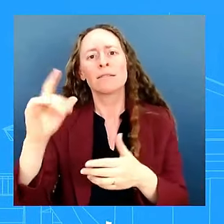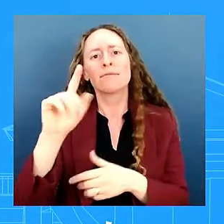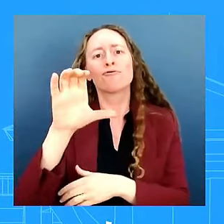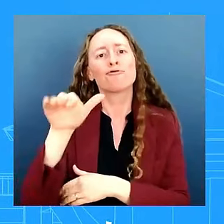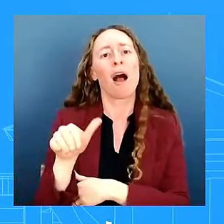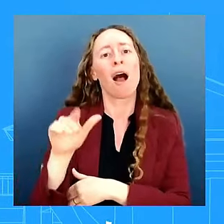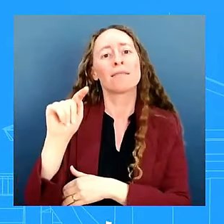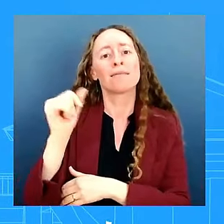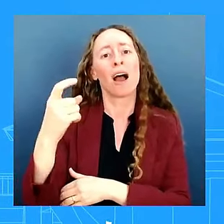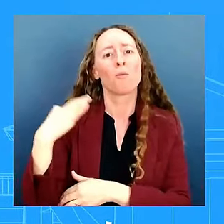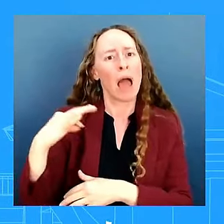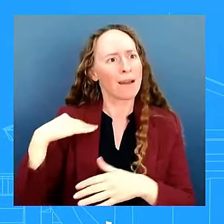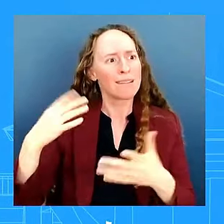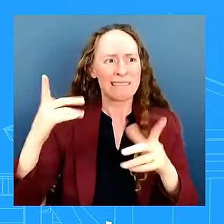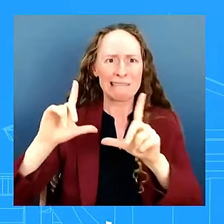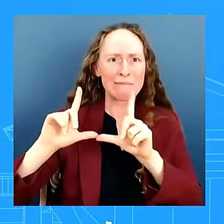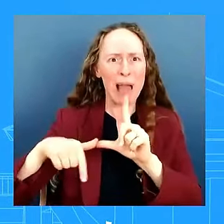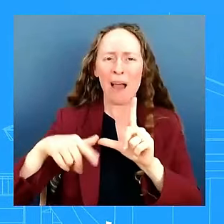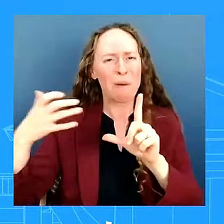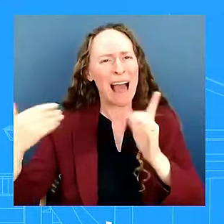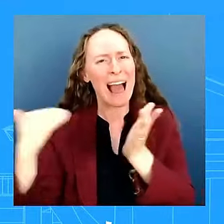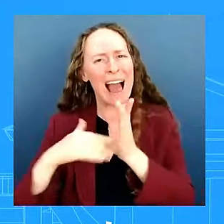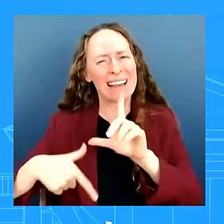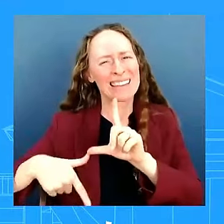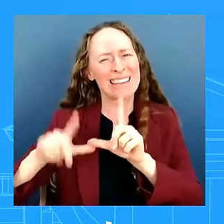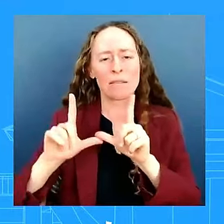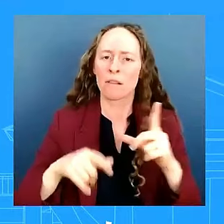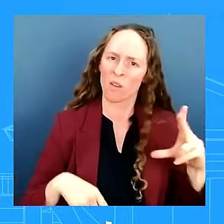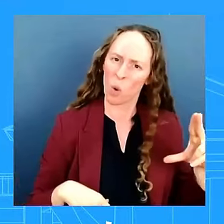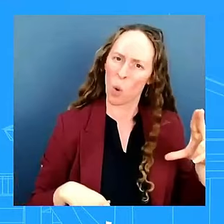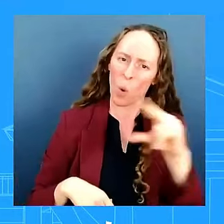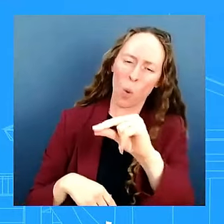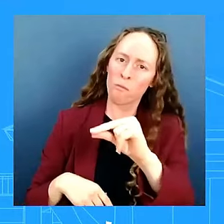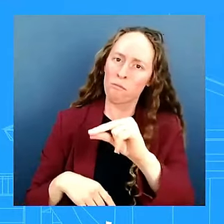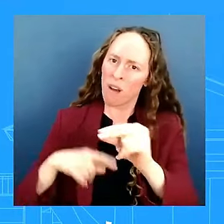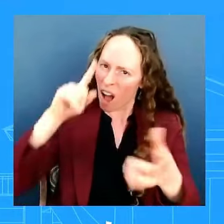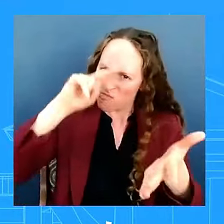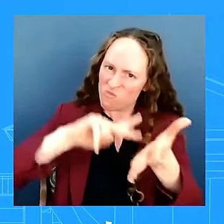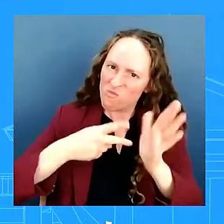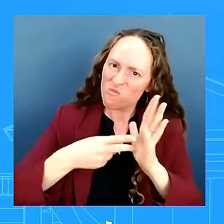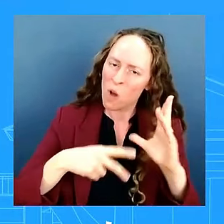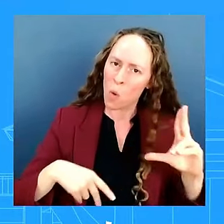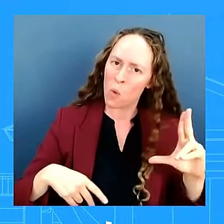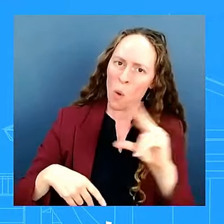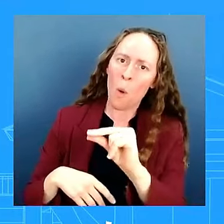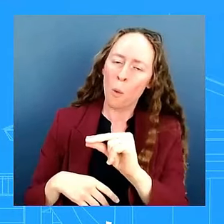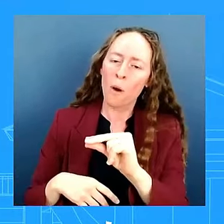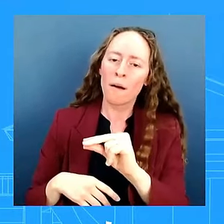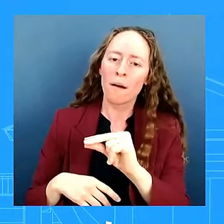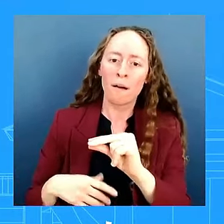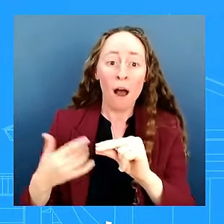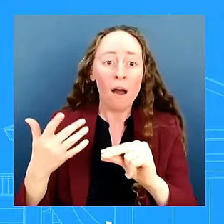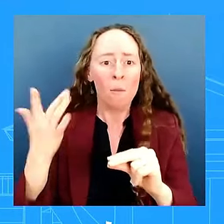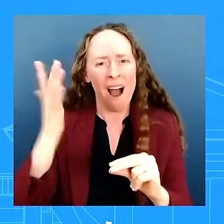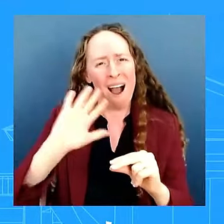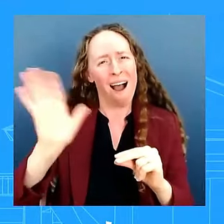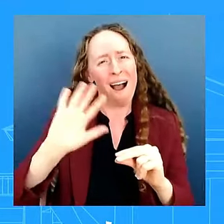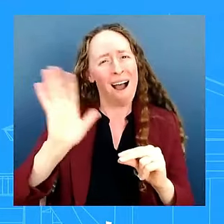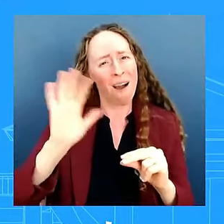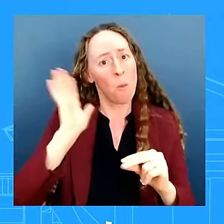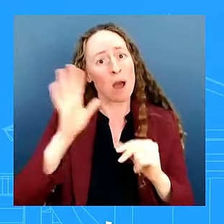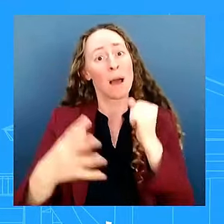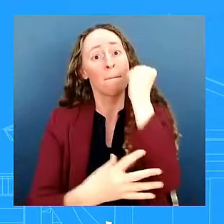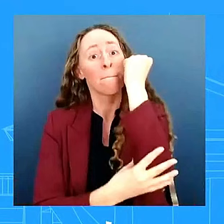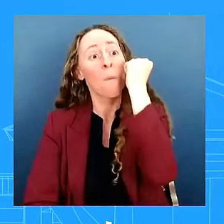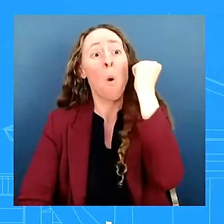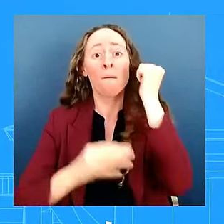that's what it was able to do and what it did is lift millions of children out of poverty and this just happened as recently as last